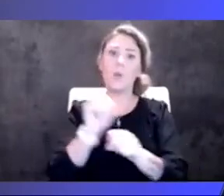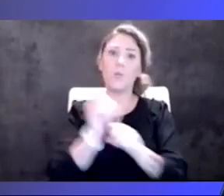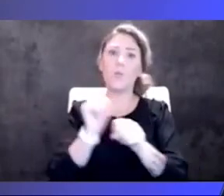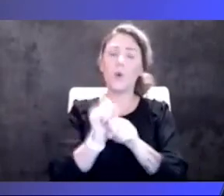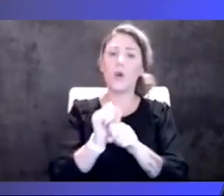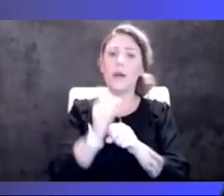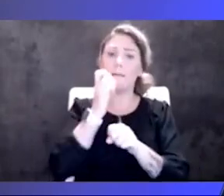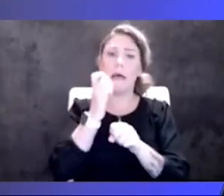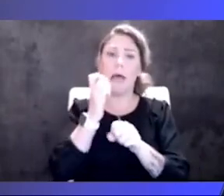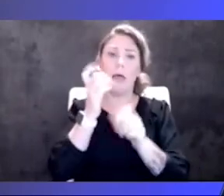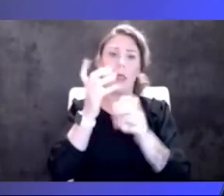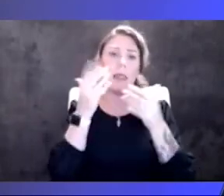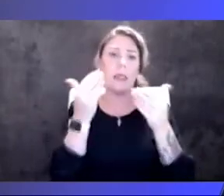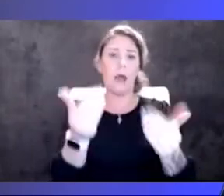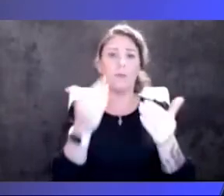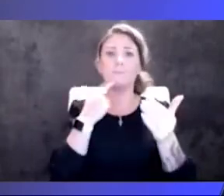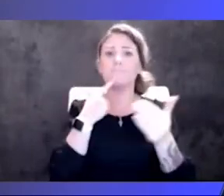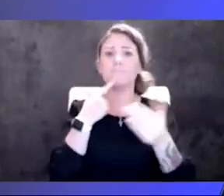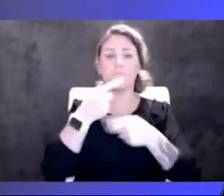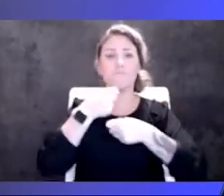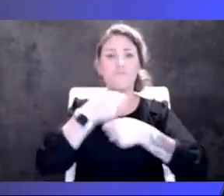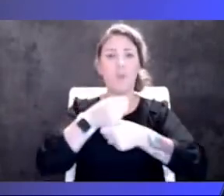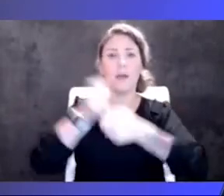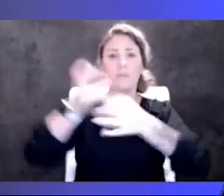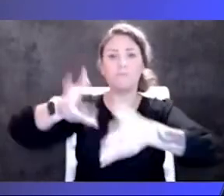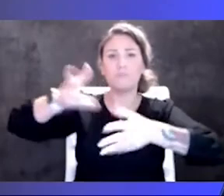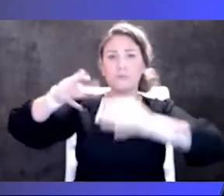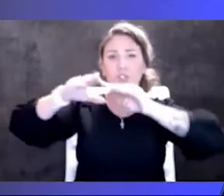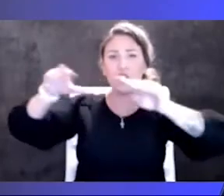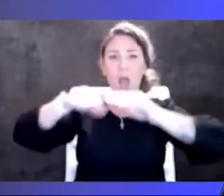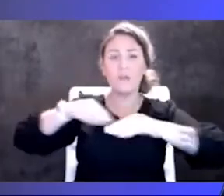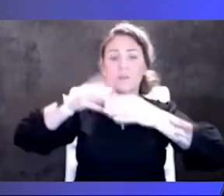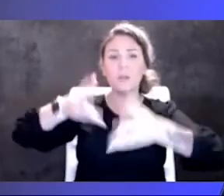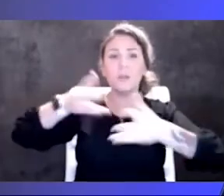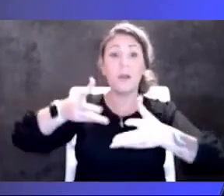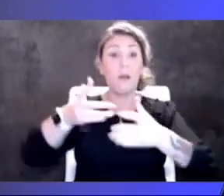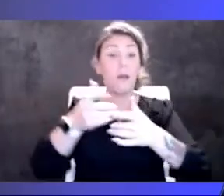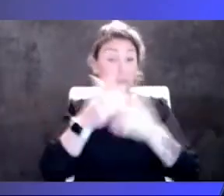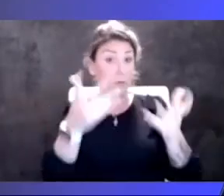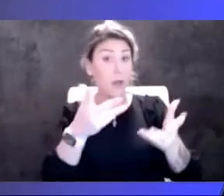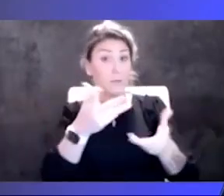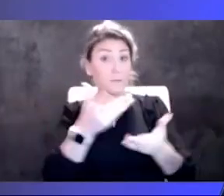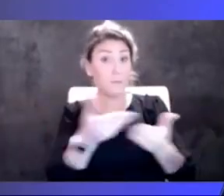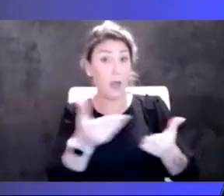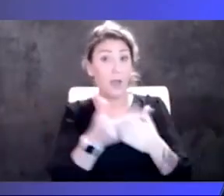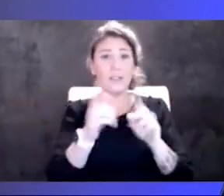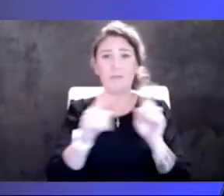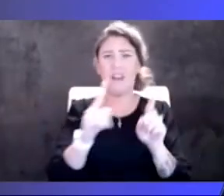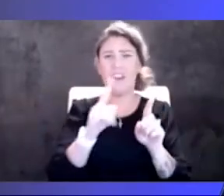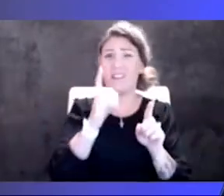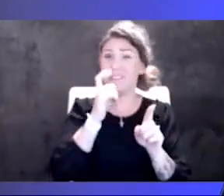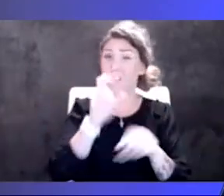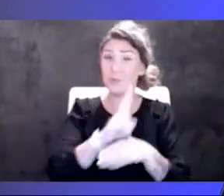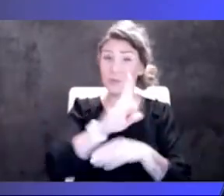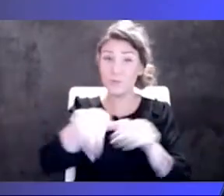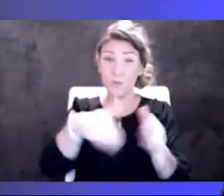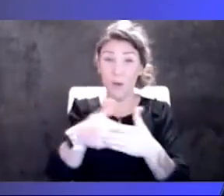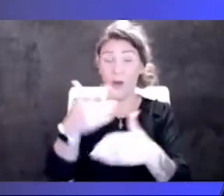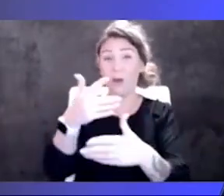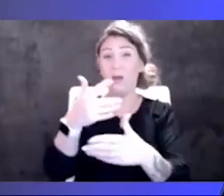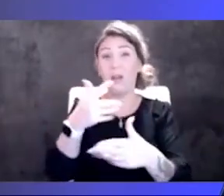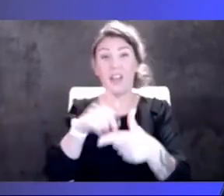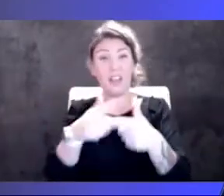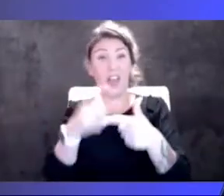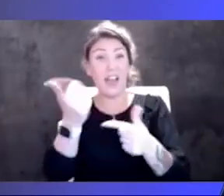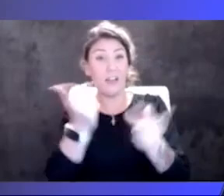of a problem with people having a lot of supply and they were using it, but they weren't using it all where other people didn't have any that they were using.